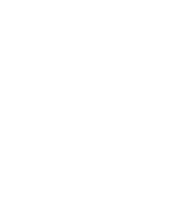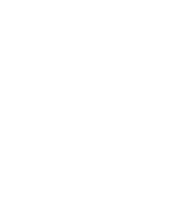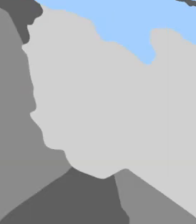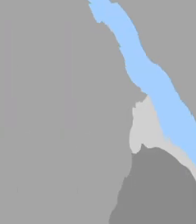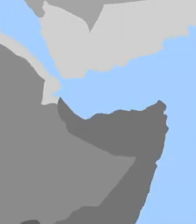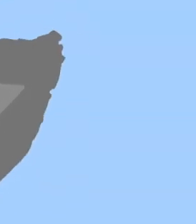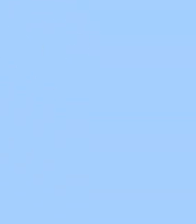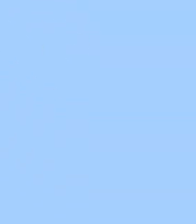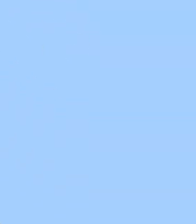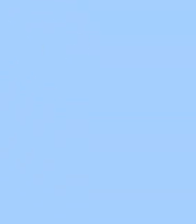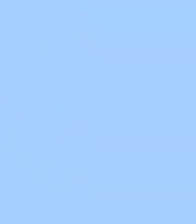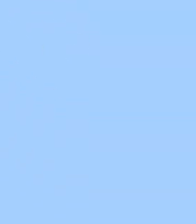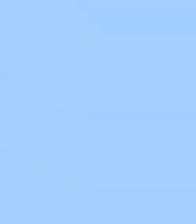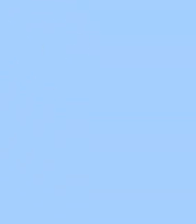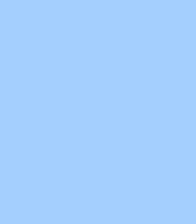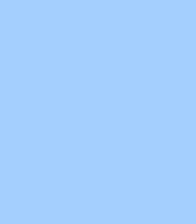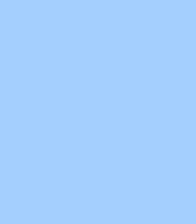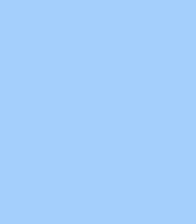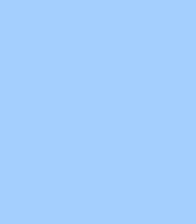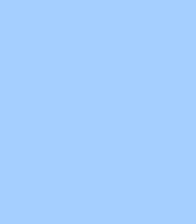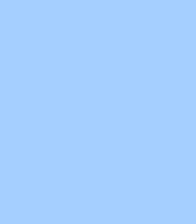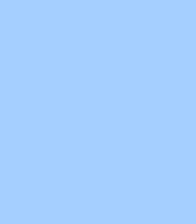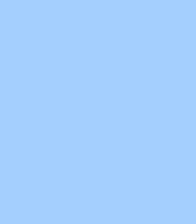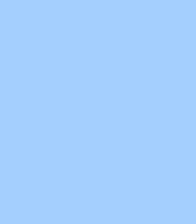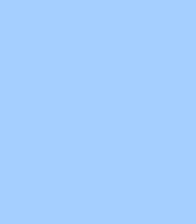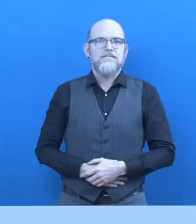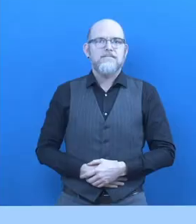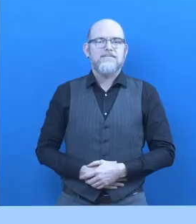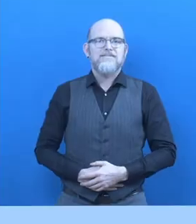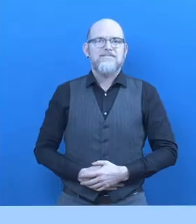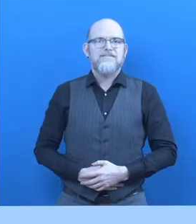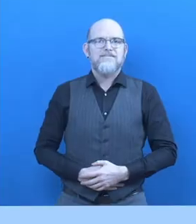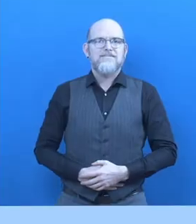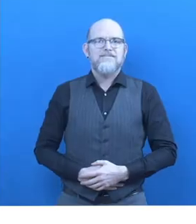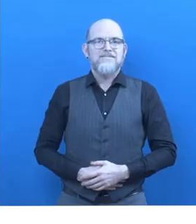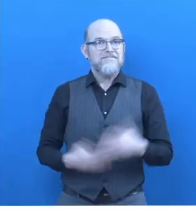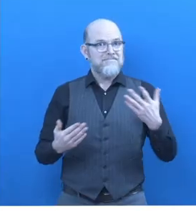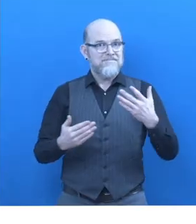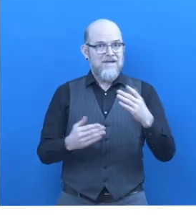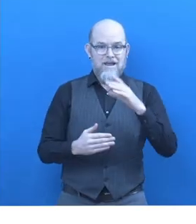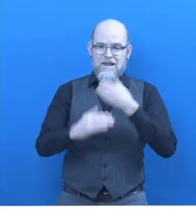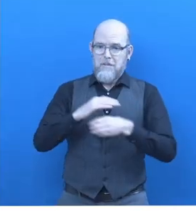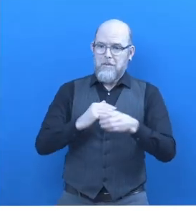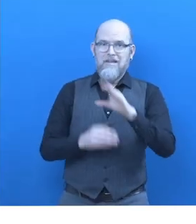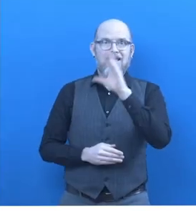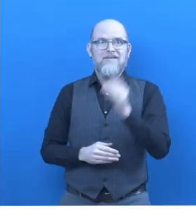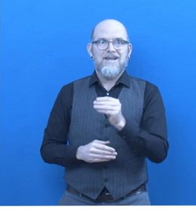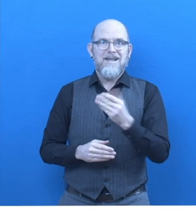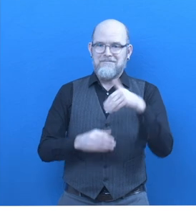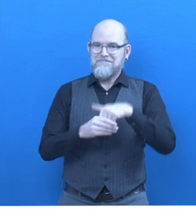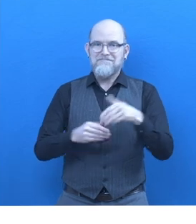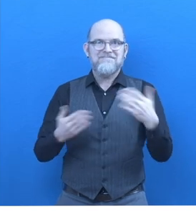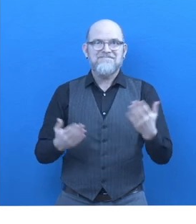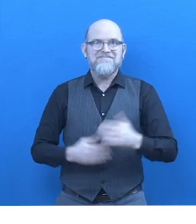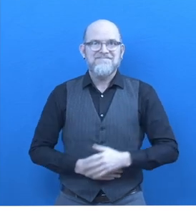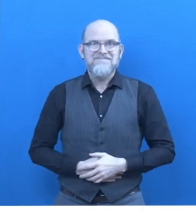Training and online job matching for students and graduates with disabilities What is Employable Africa about?